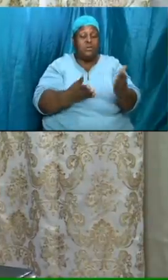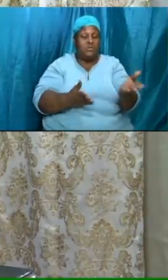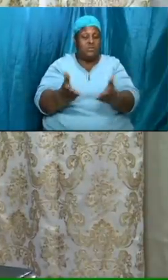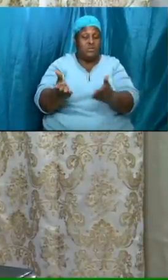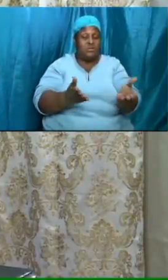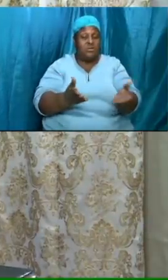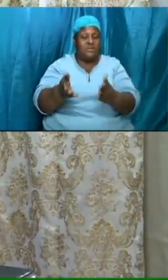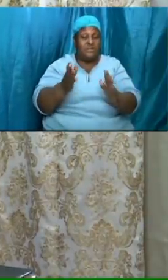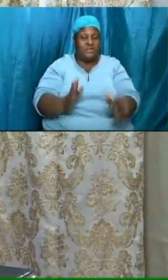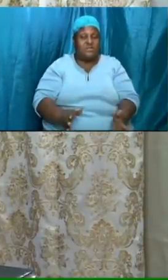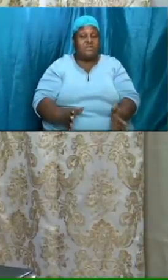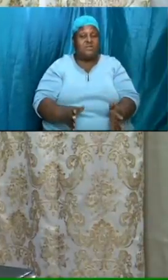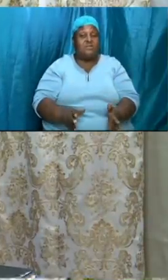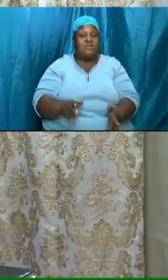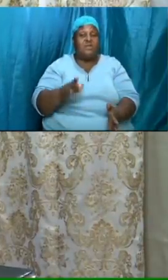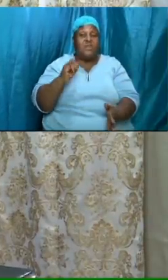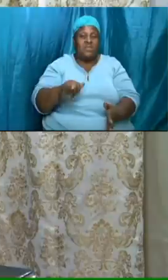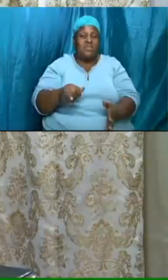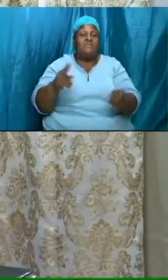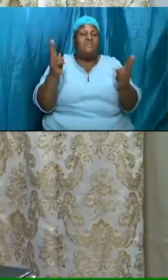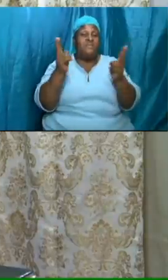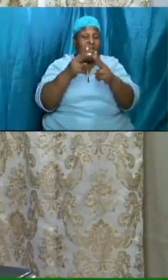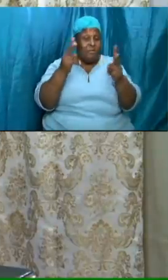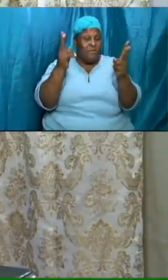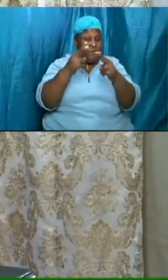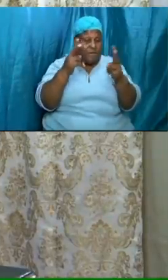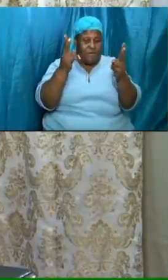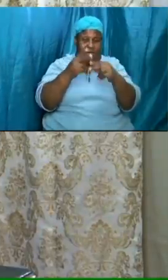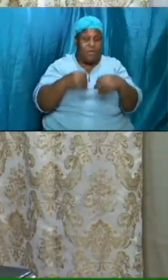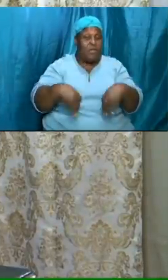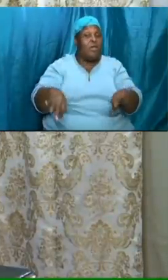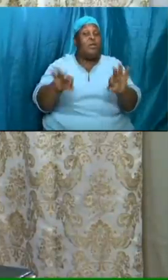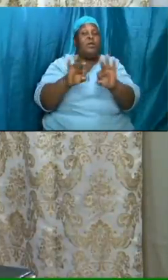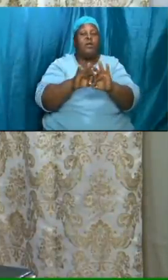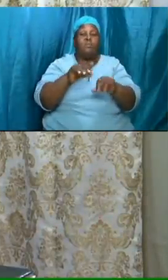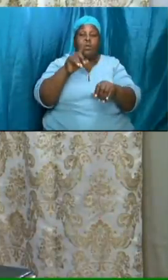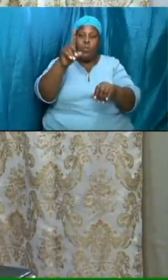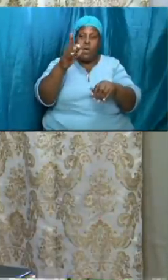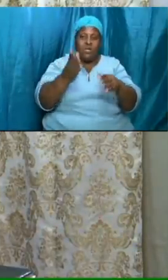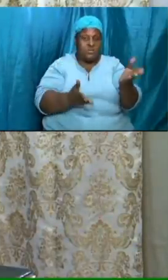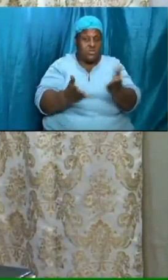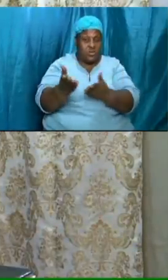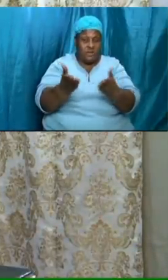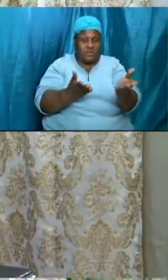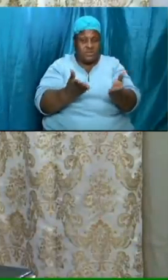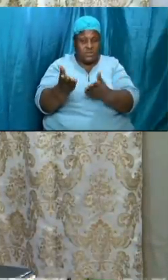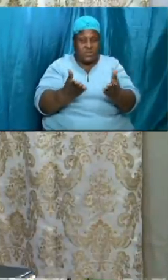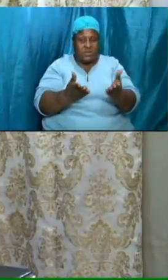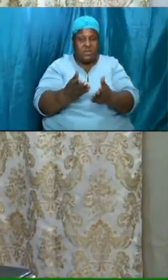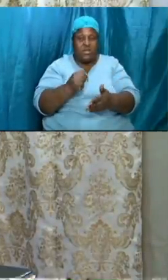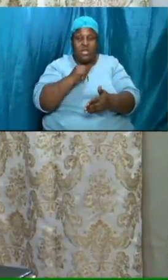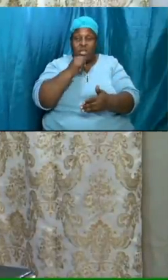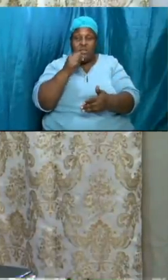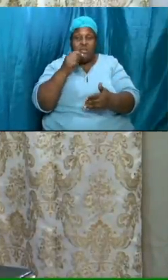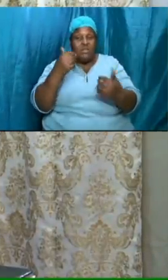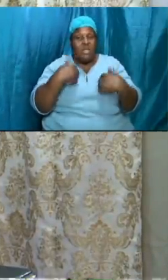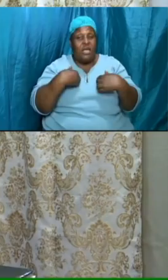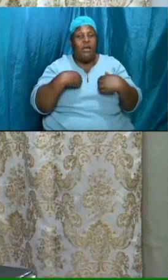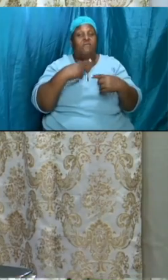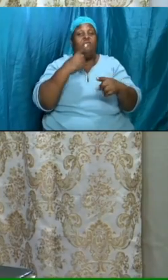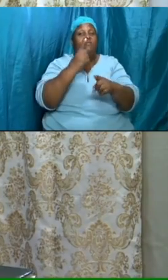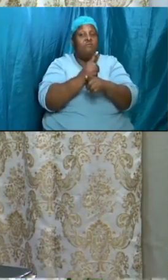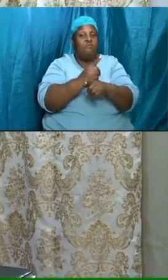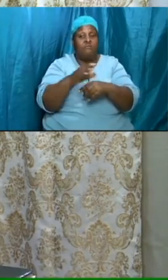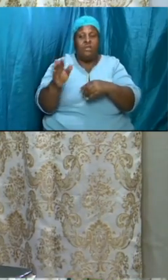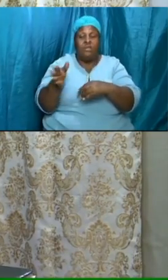that is very very very important there's going to be one service remember no we're not going to have right and the fellowship or